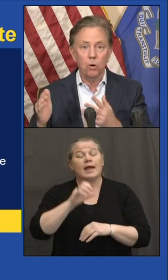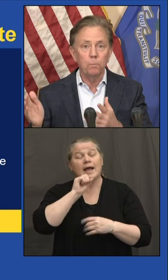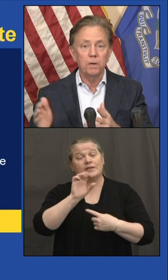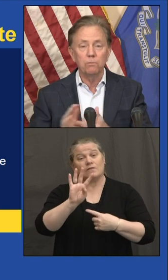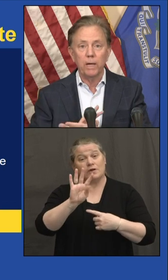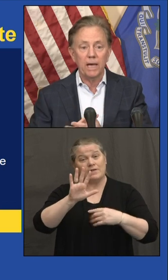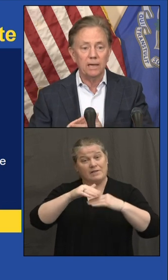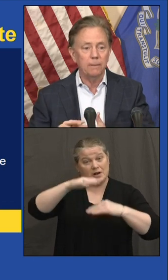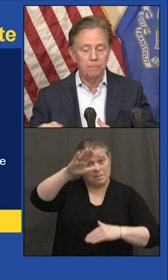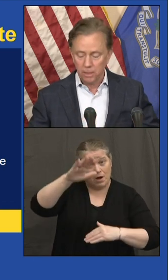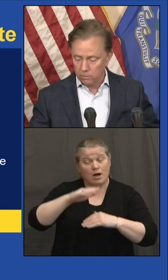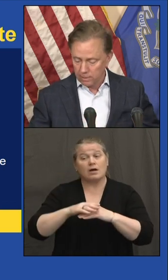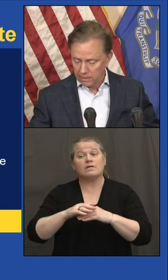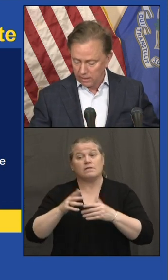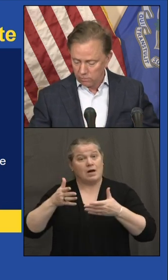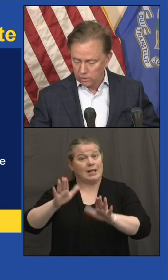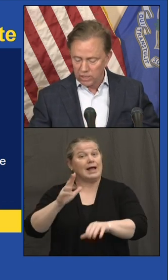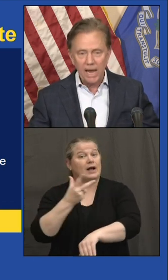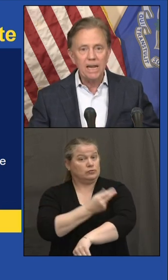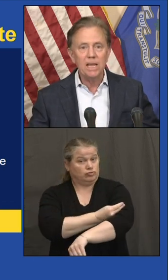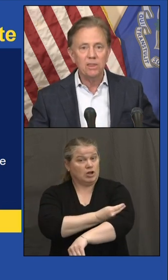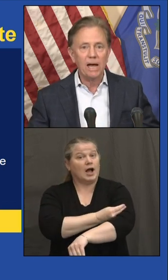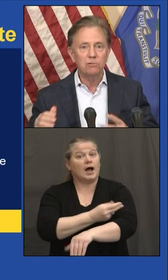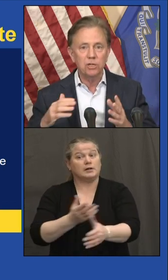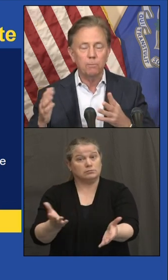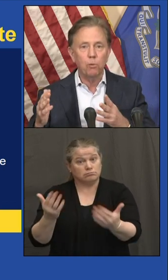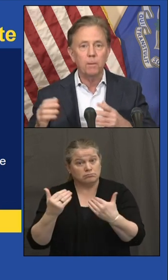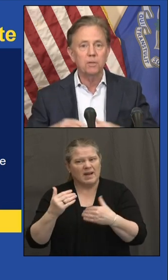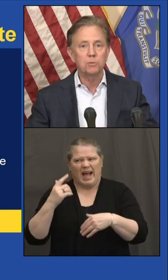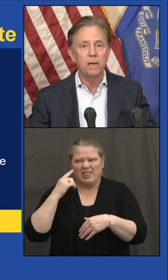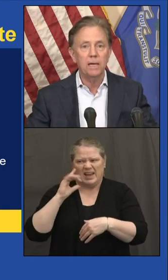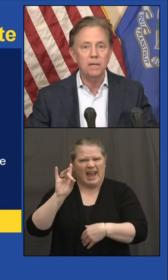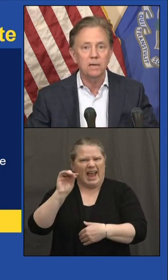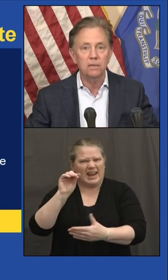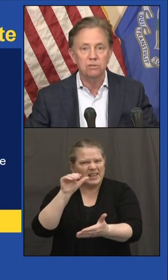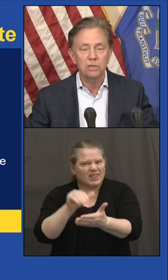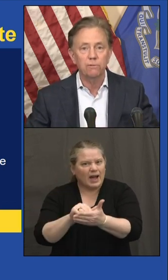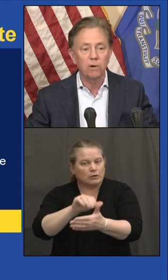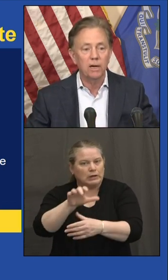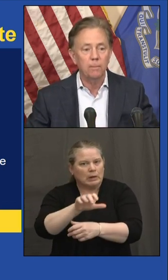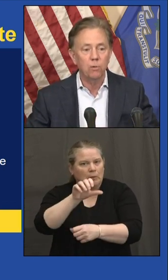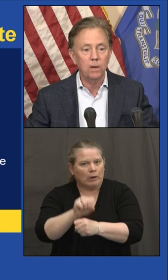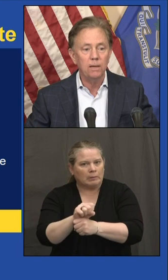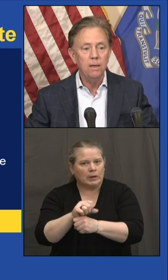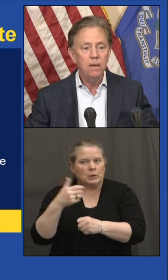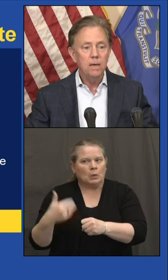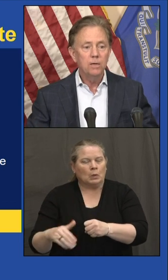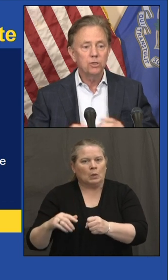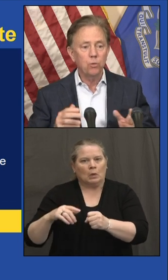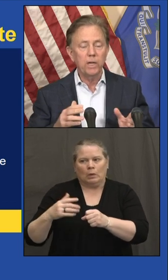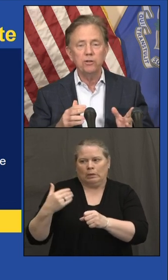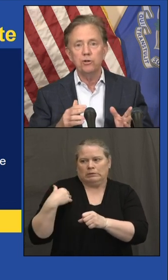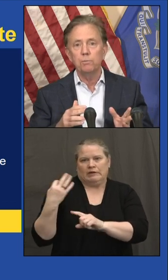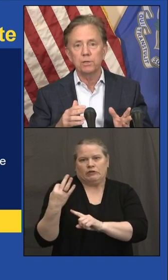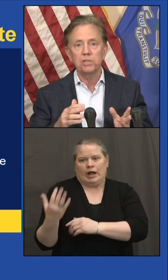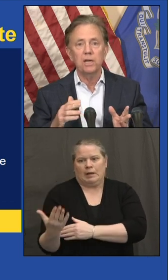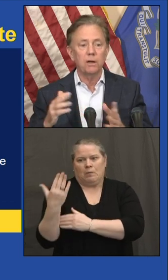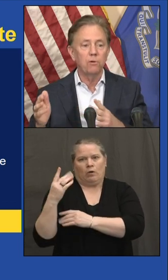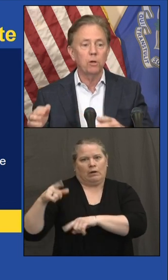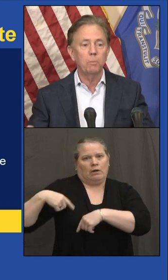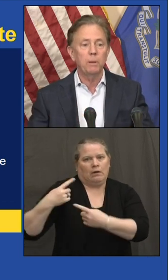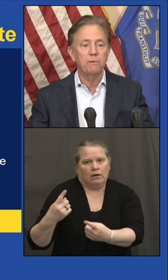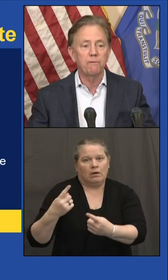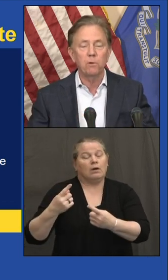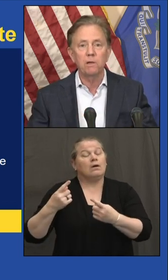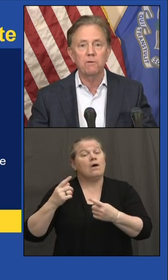has been open. We had, you know, I think it was 80,000 appointments made since Friday morning. 22 percent